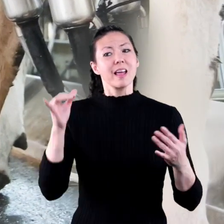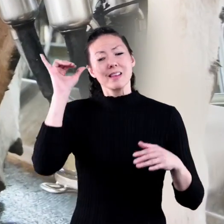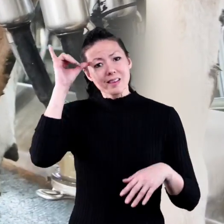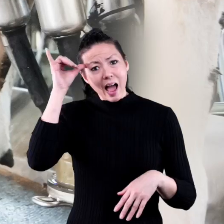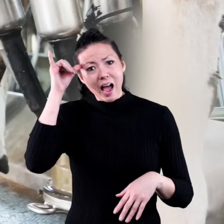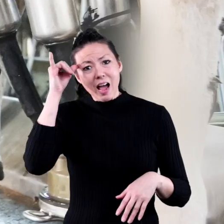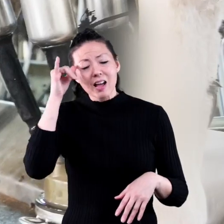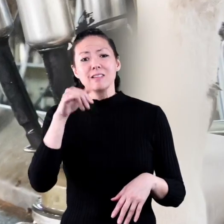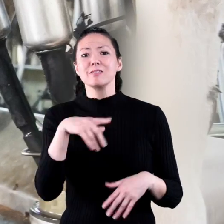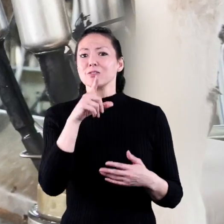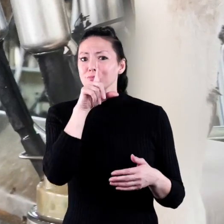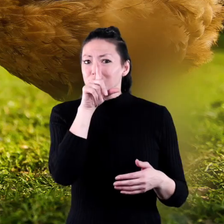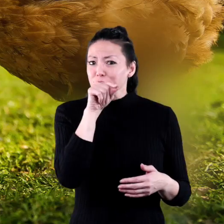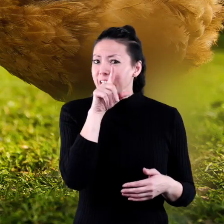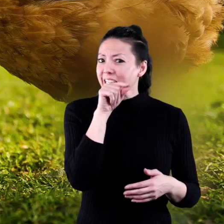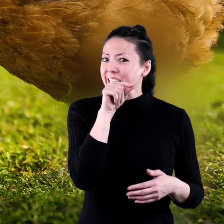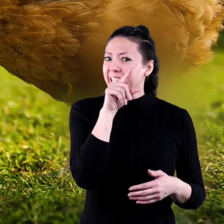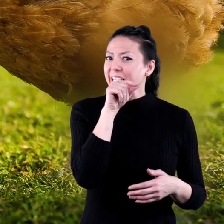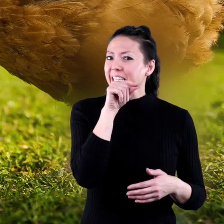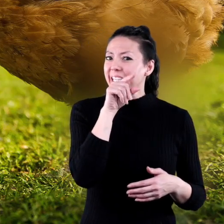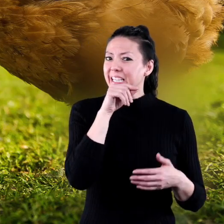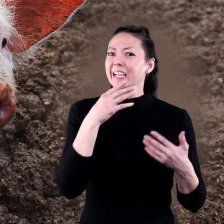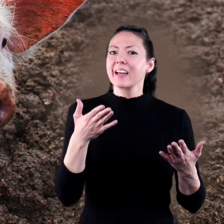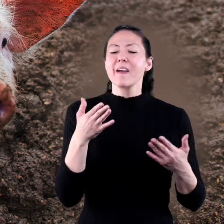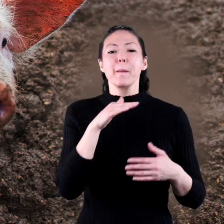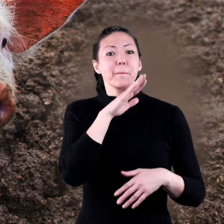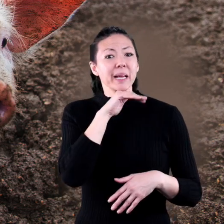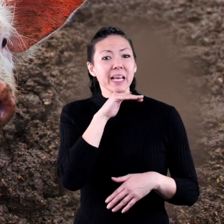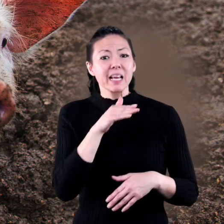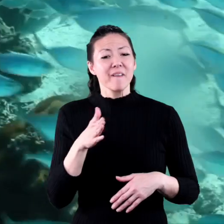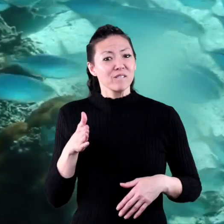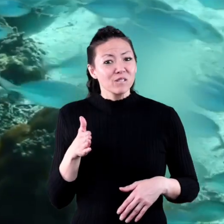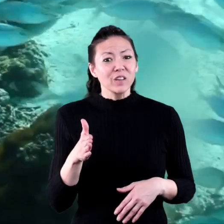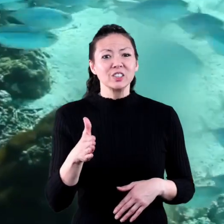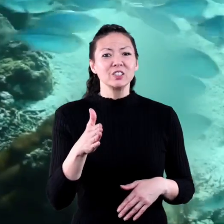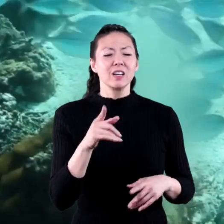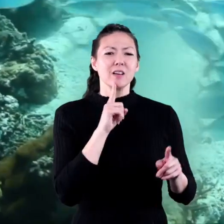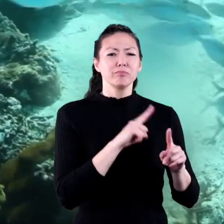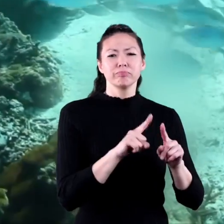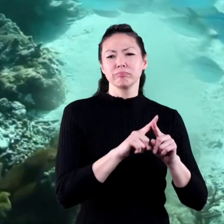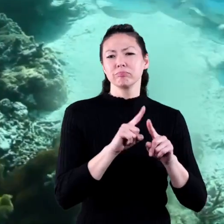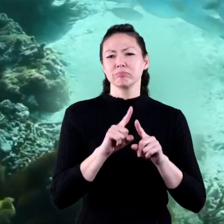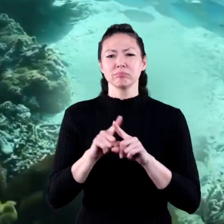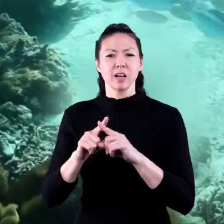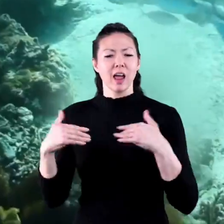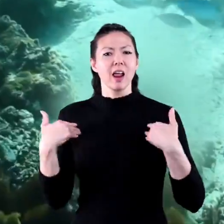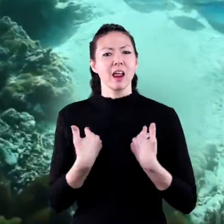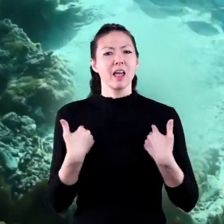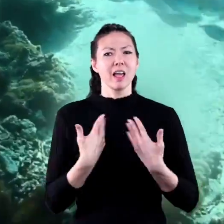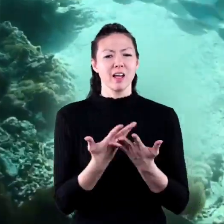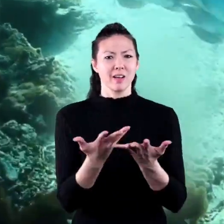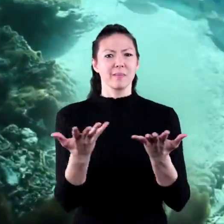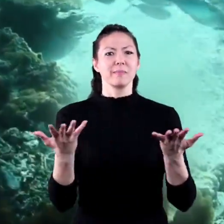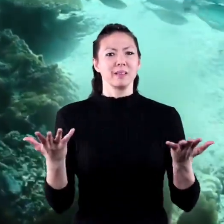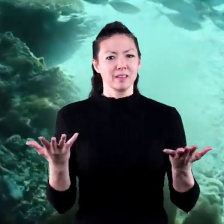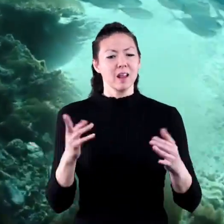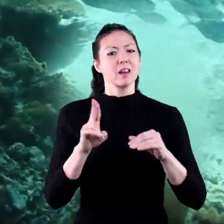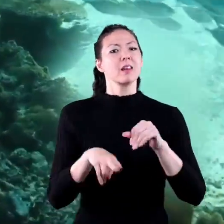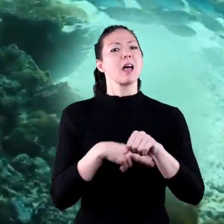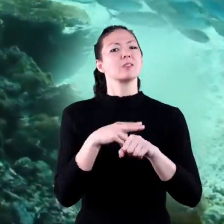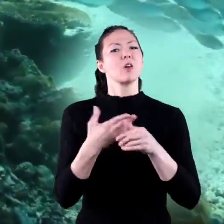I'm referring to cattle, and poultry, and pigs, and fish, and other game animals.